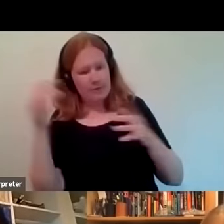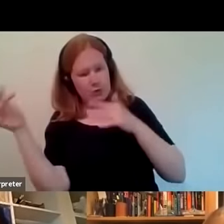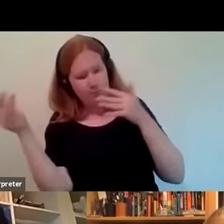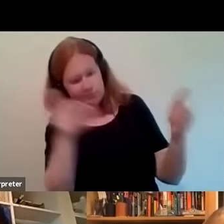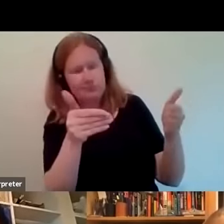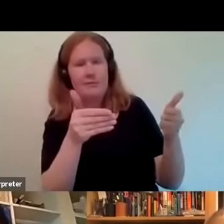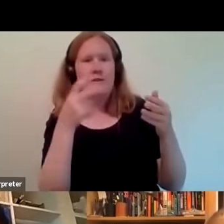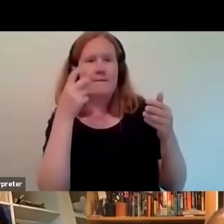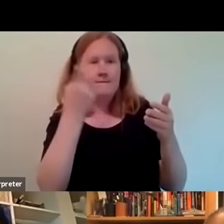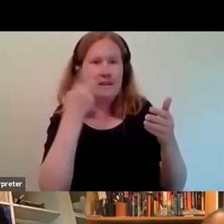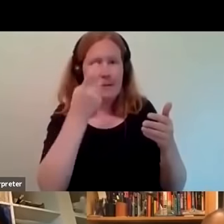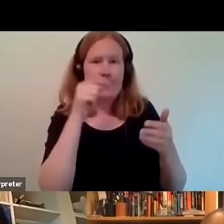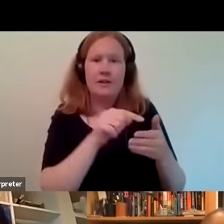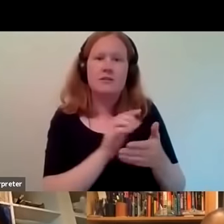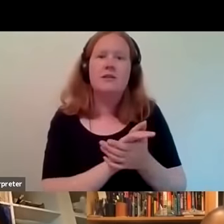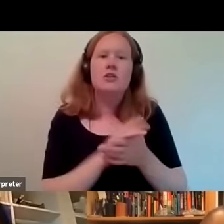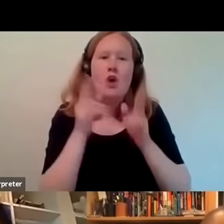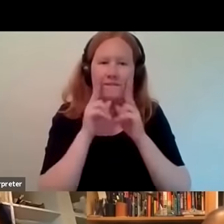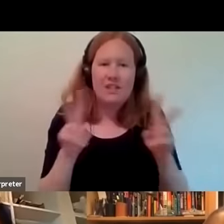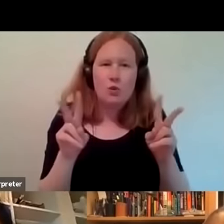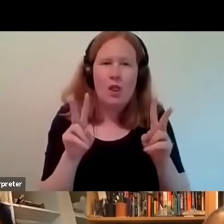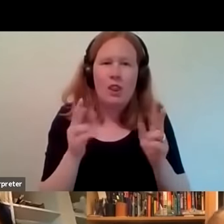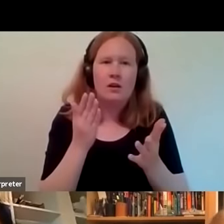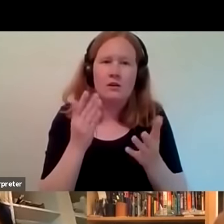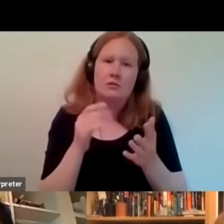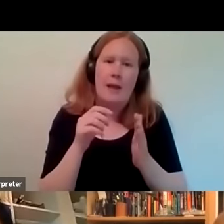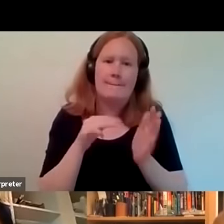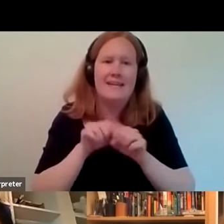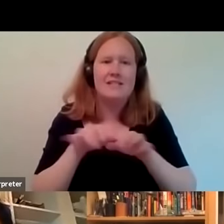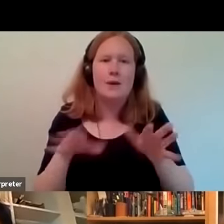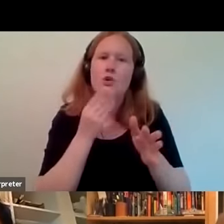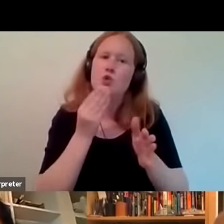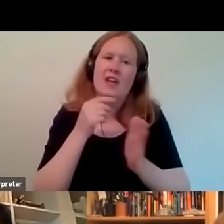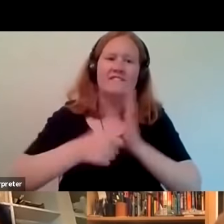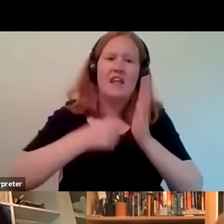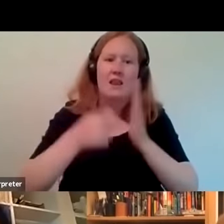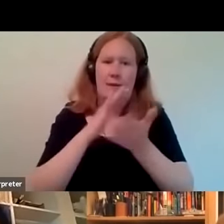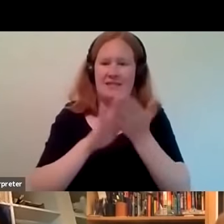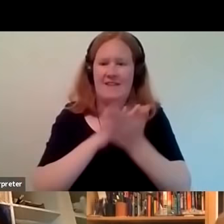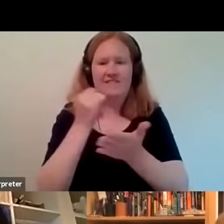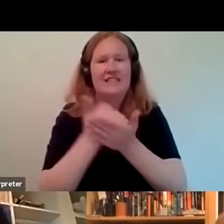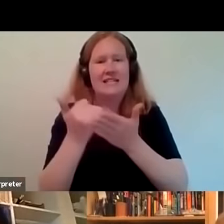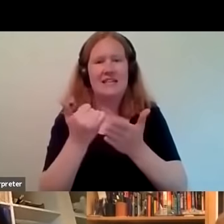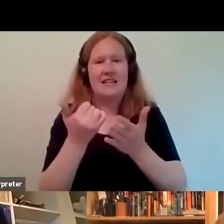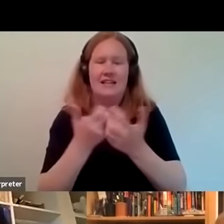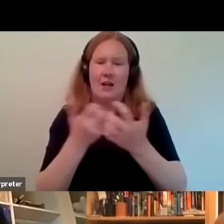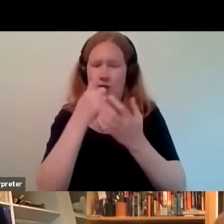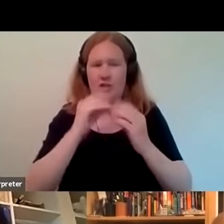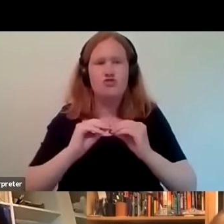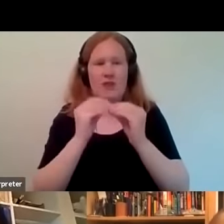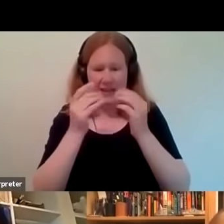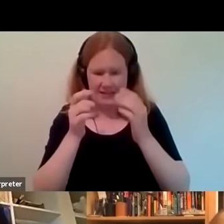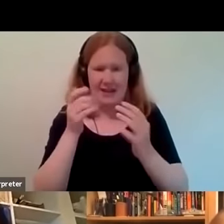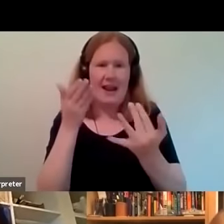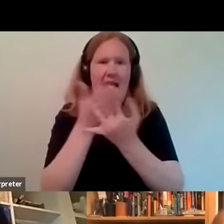visual medium uh especially that of film is is a great platform to do that the key